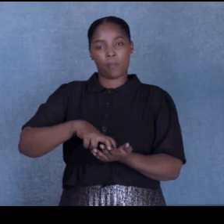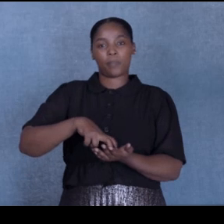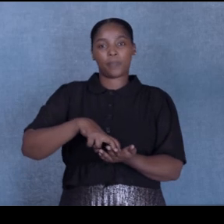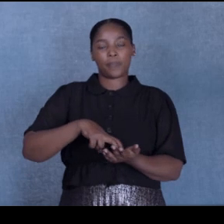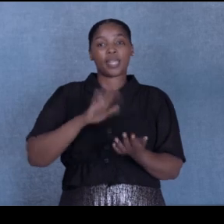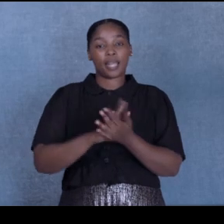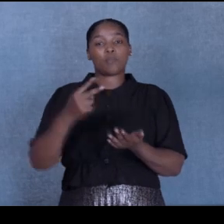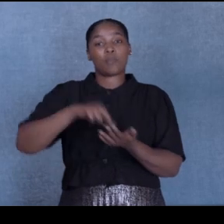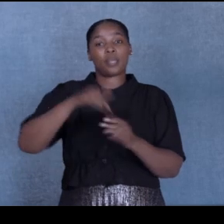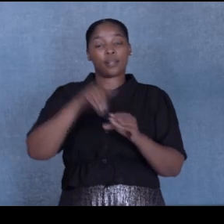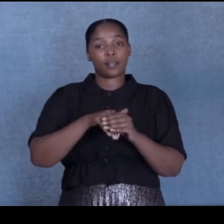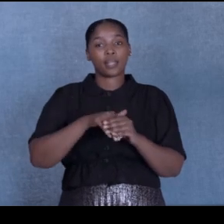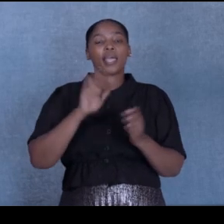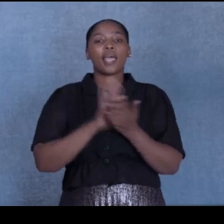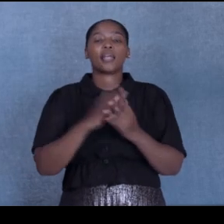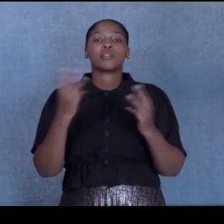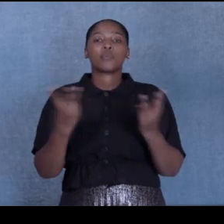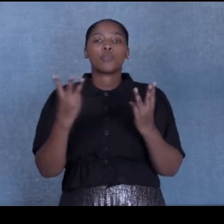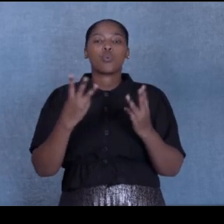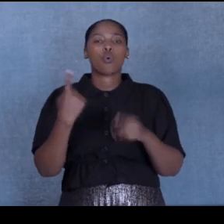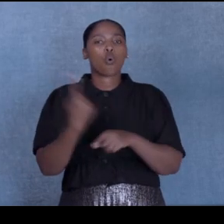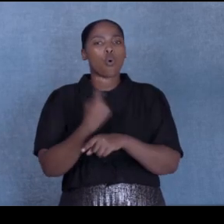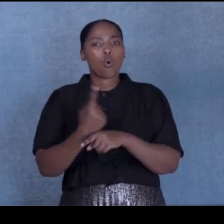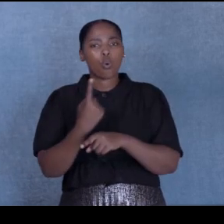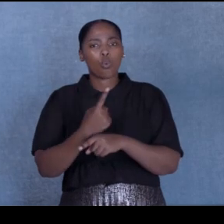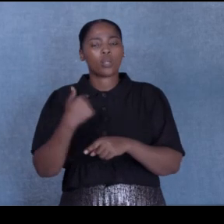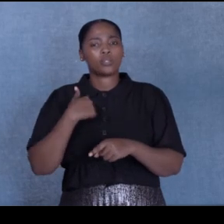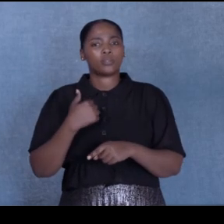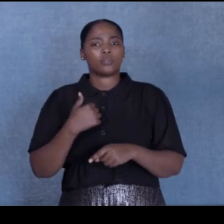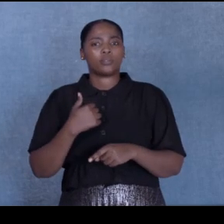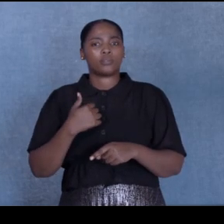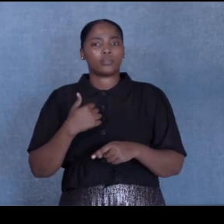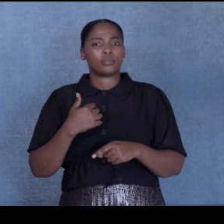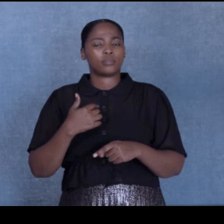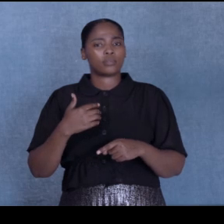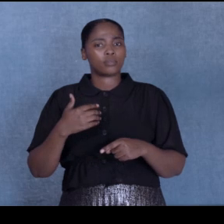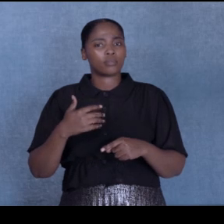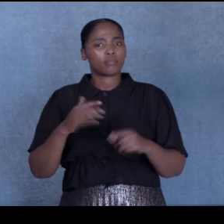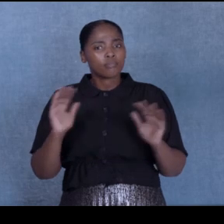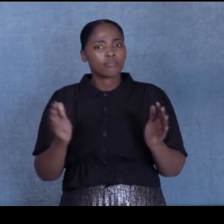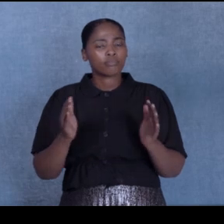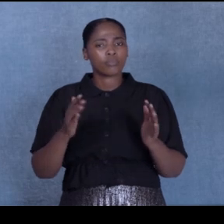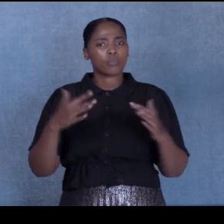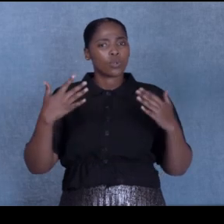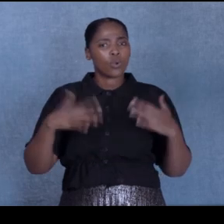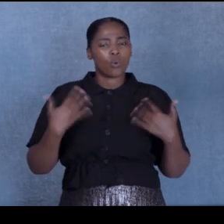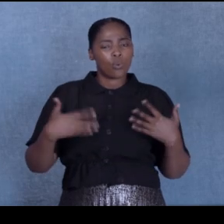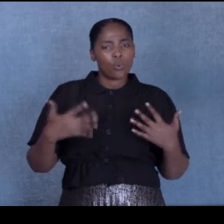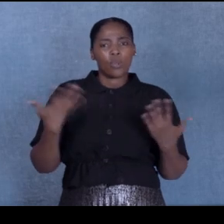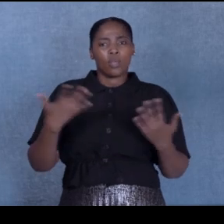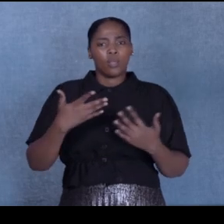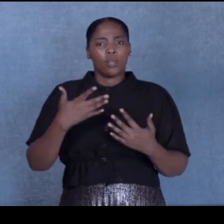And people will always admire the successes I did. I'm currently in my second year at the University of Nelson Mandela